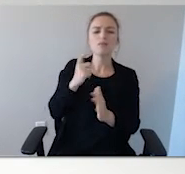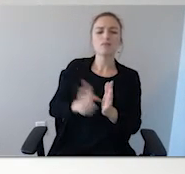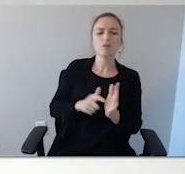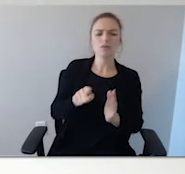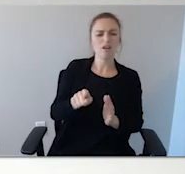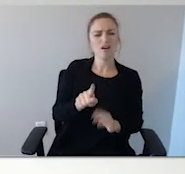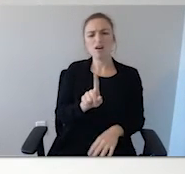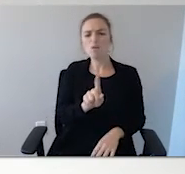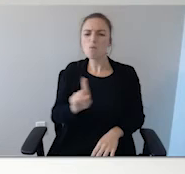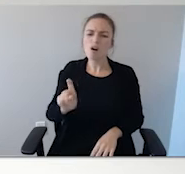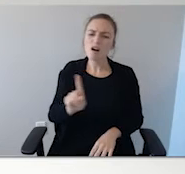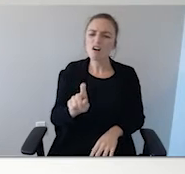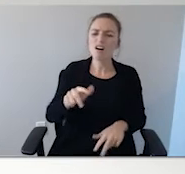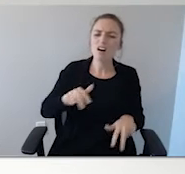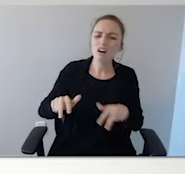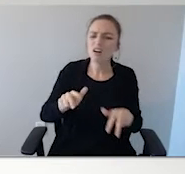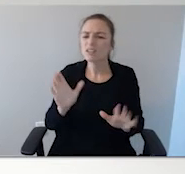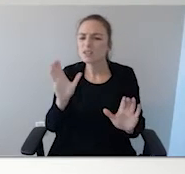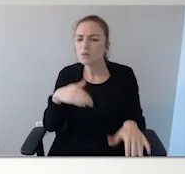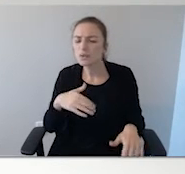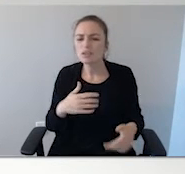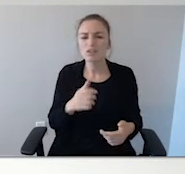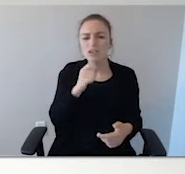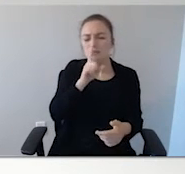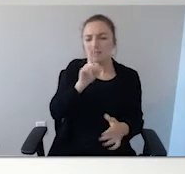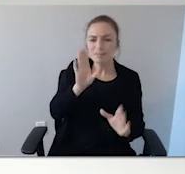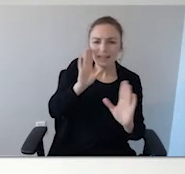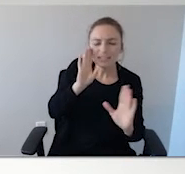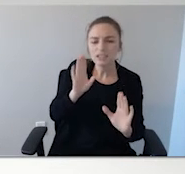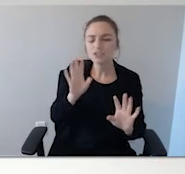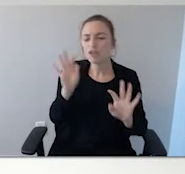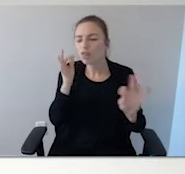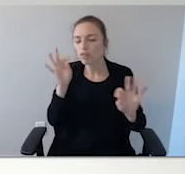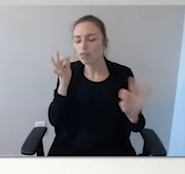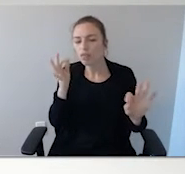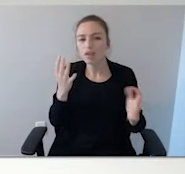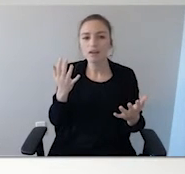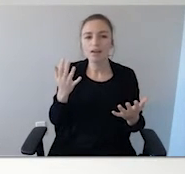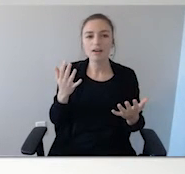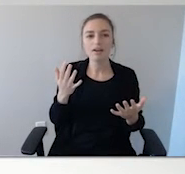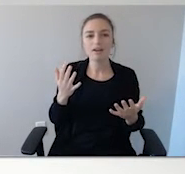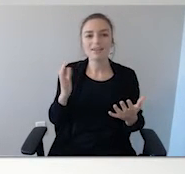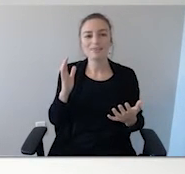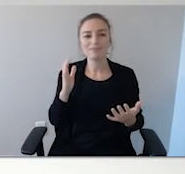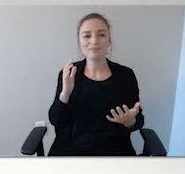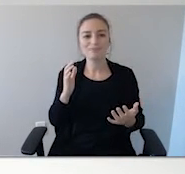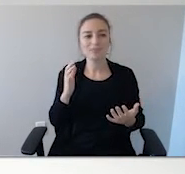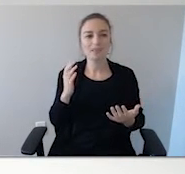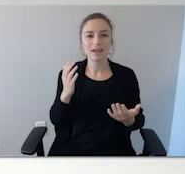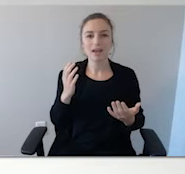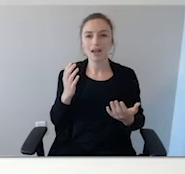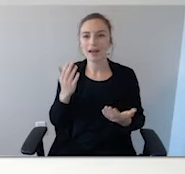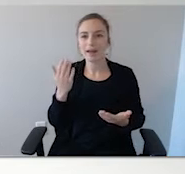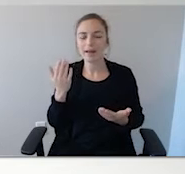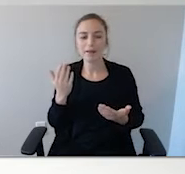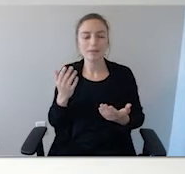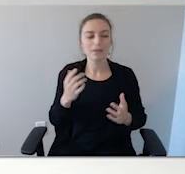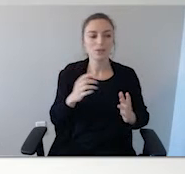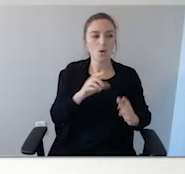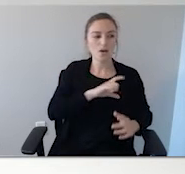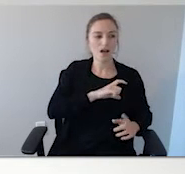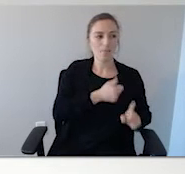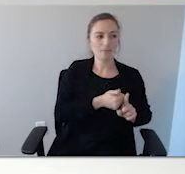walking weird or they're not paying attention and they've got shifty eye gazing, so they'll think they're trying to hide something, they might be